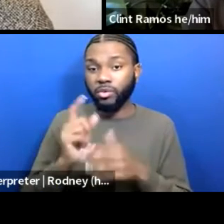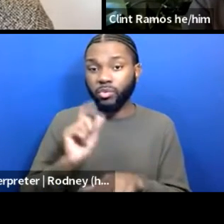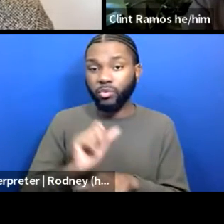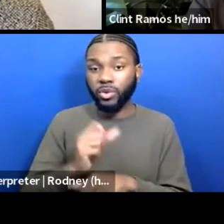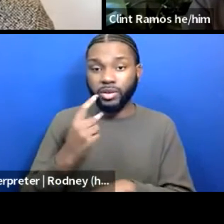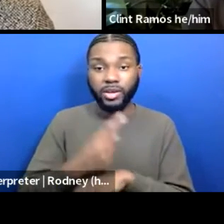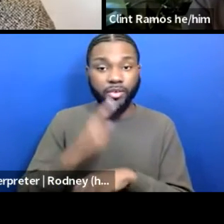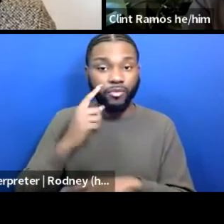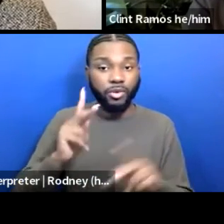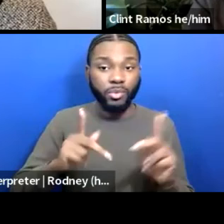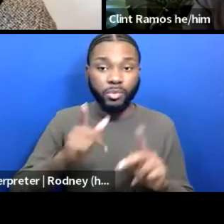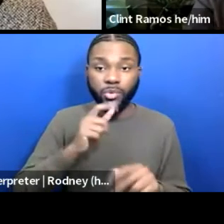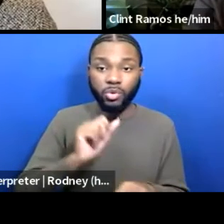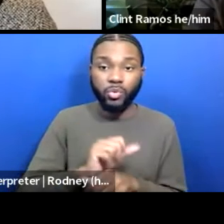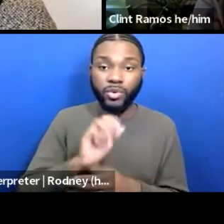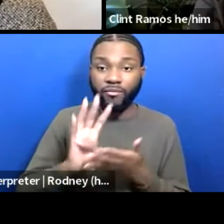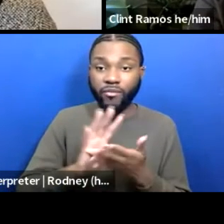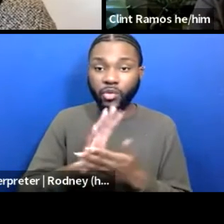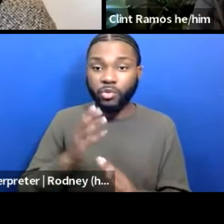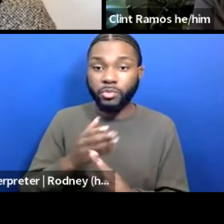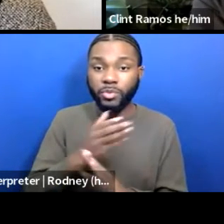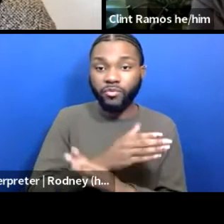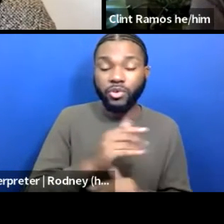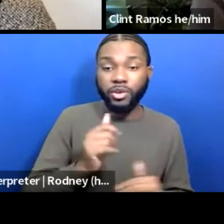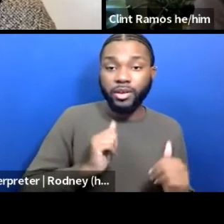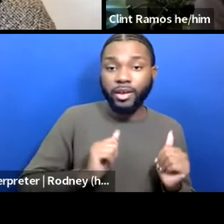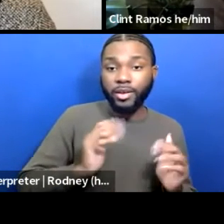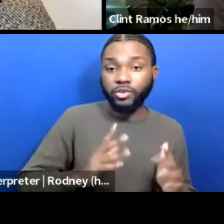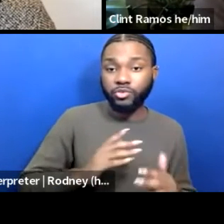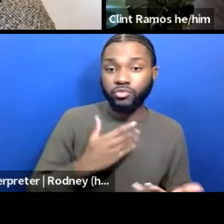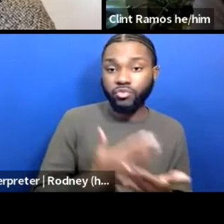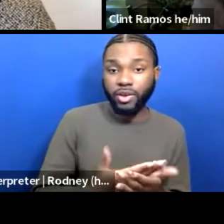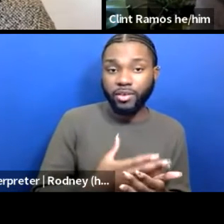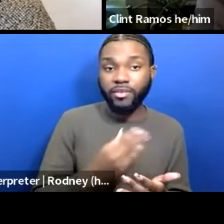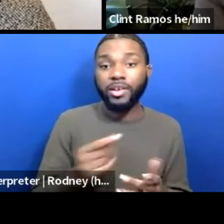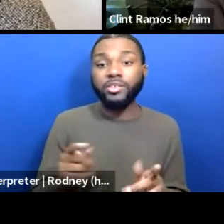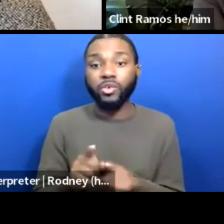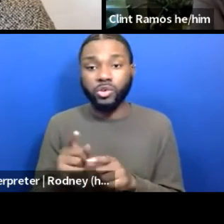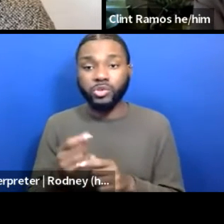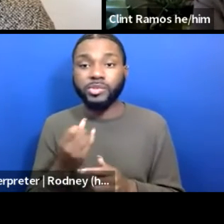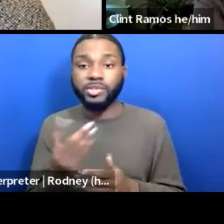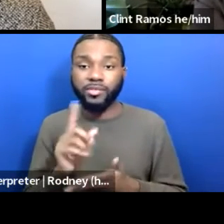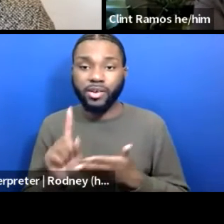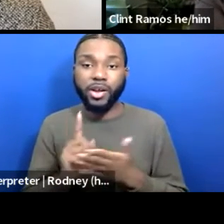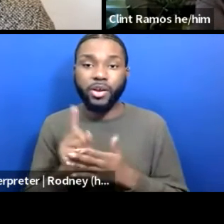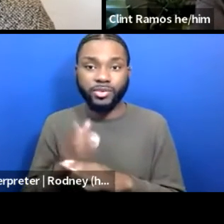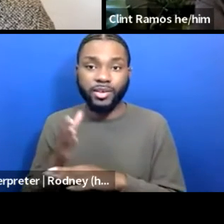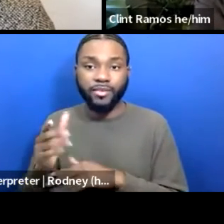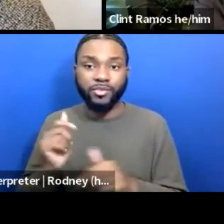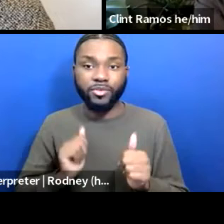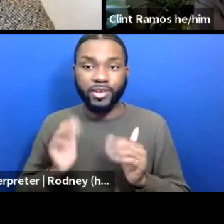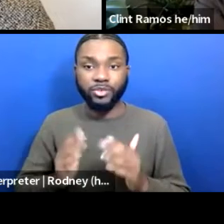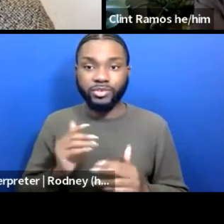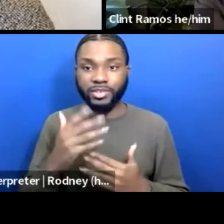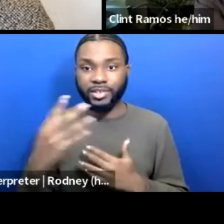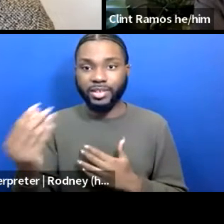are working four hours before the Actors arrive doing notes and frequently several hours after the Actors leave at night,